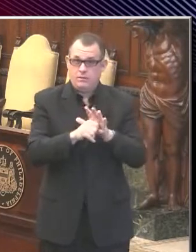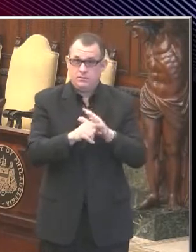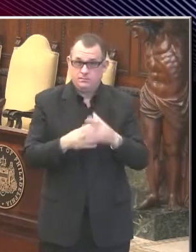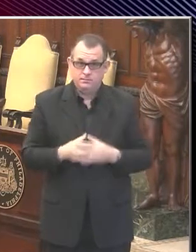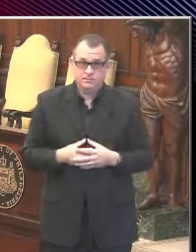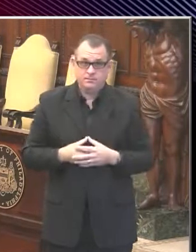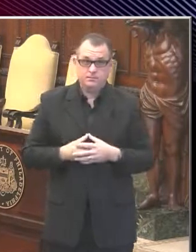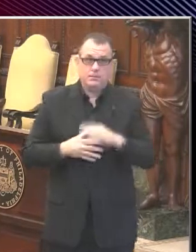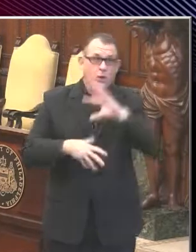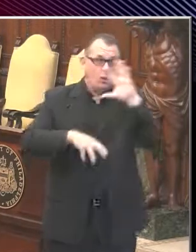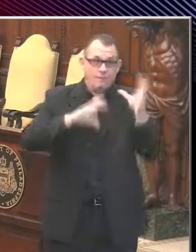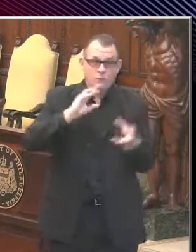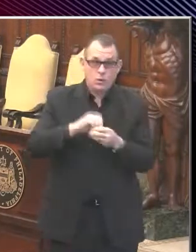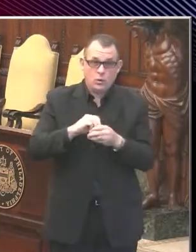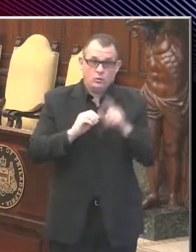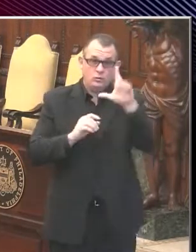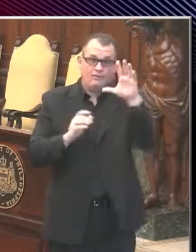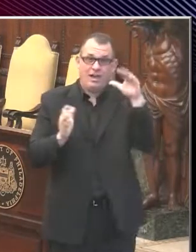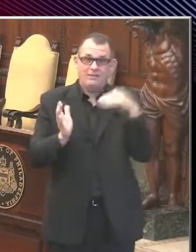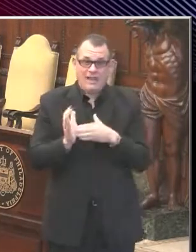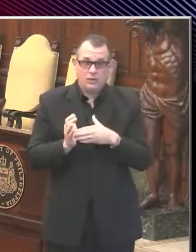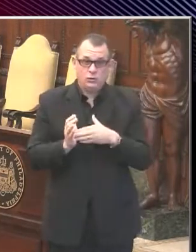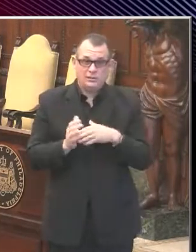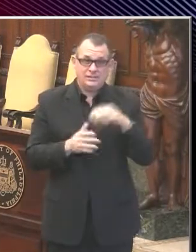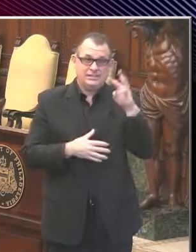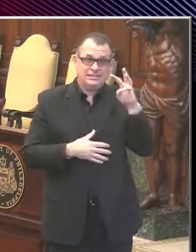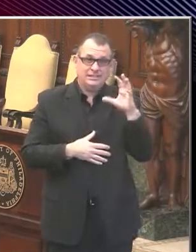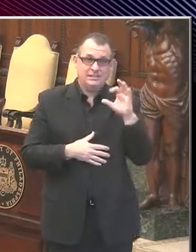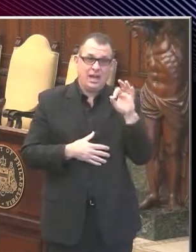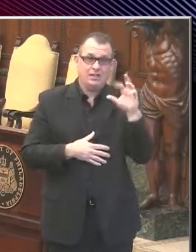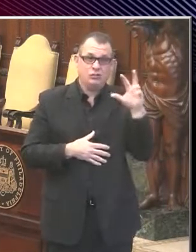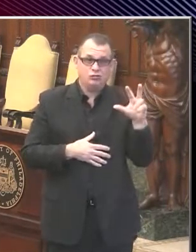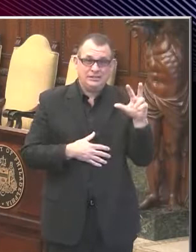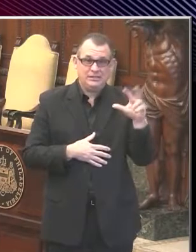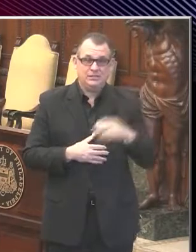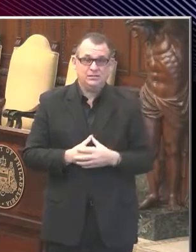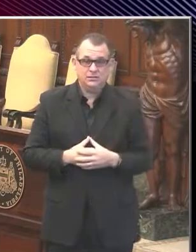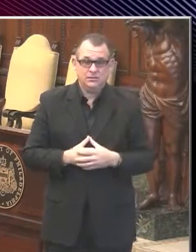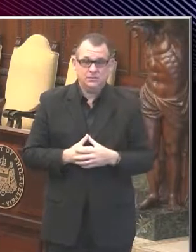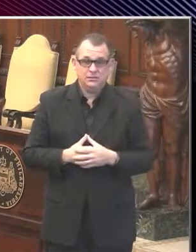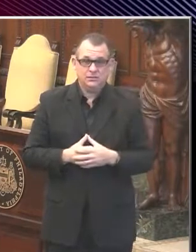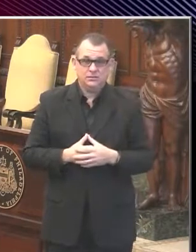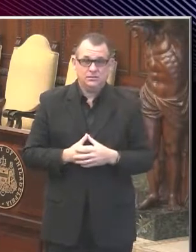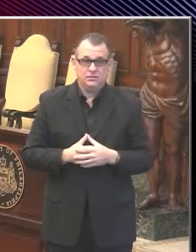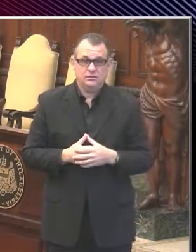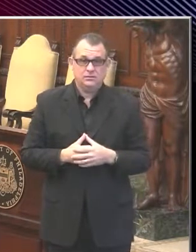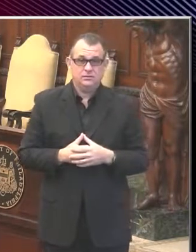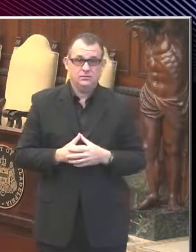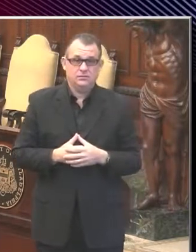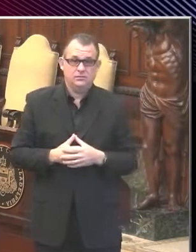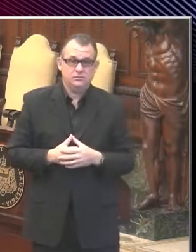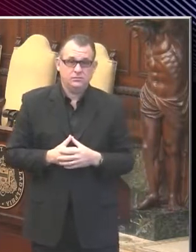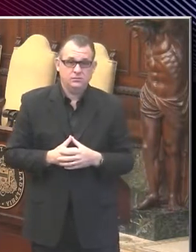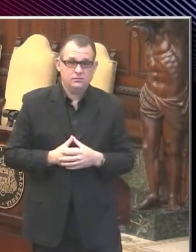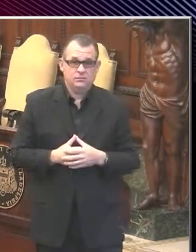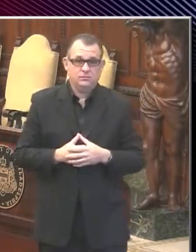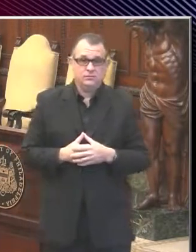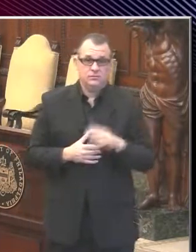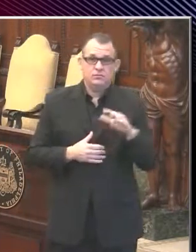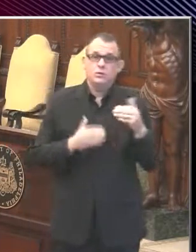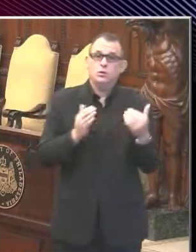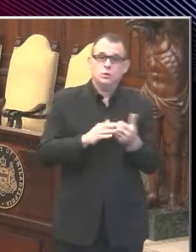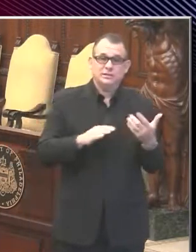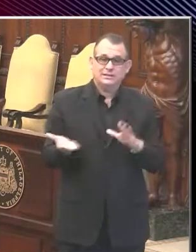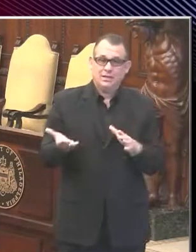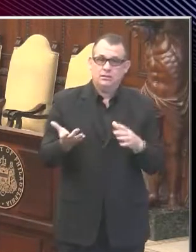bringing us to a total of 25,693 since the beginning of the epidemic. Since this time yesterday, we've identified zero new deaths